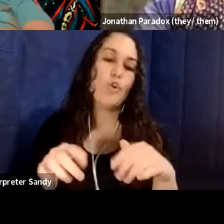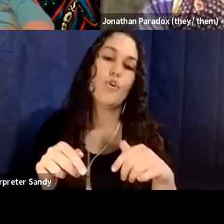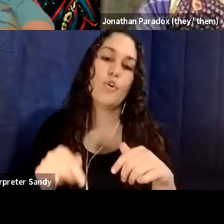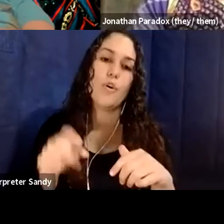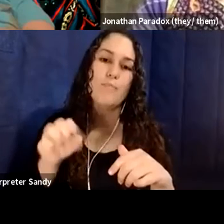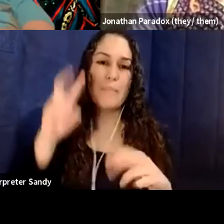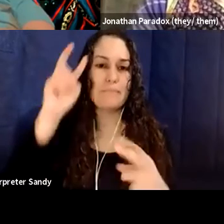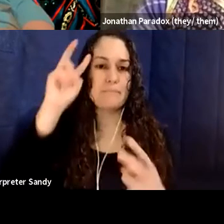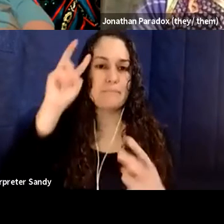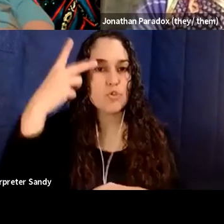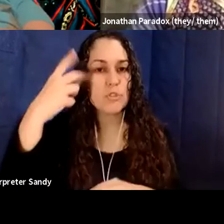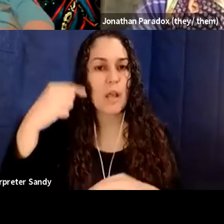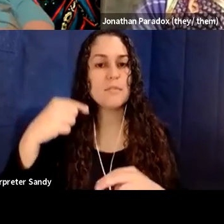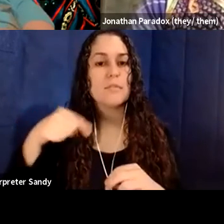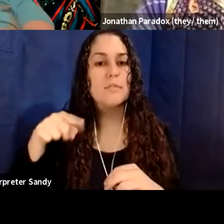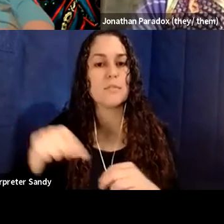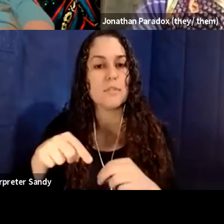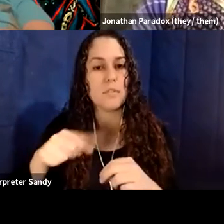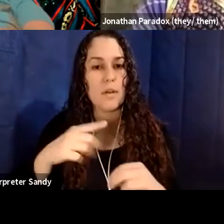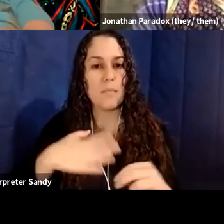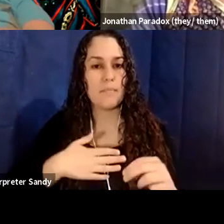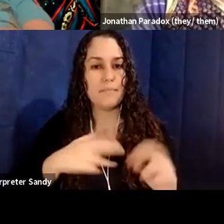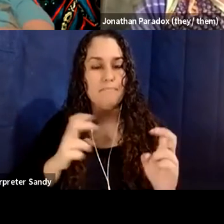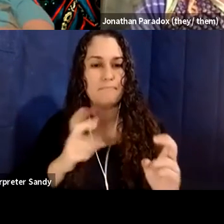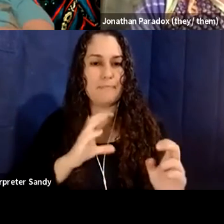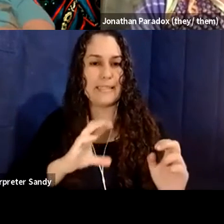misunderstanding of associated character flaw.